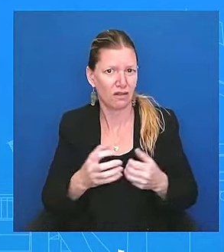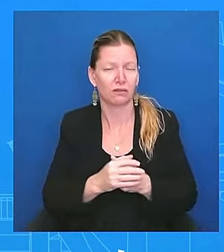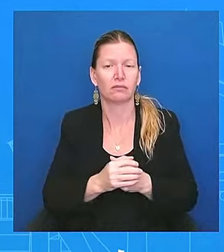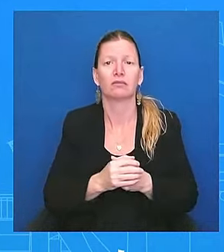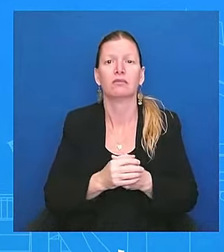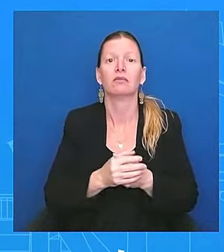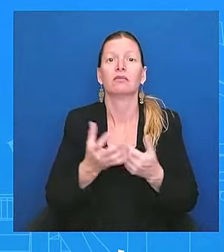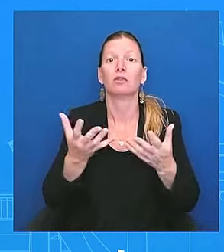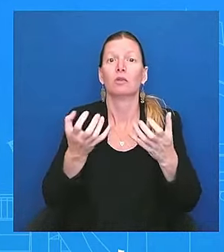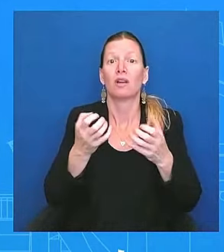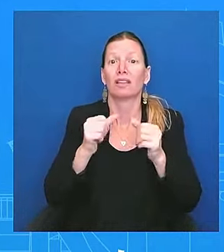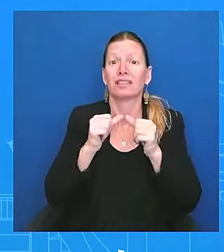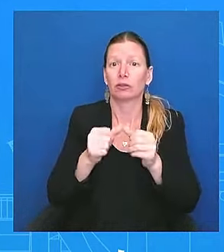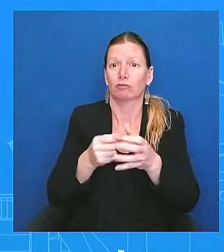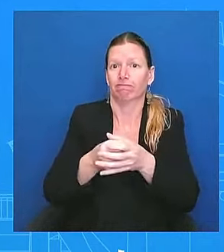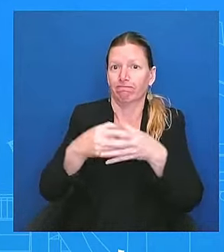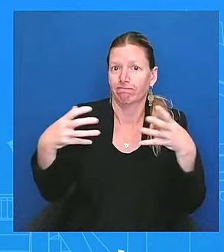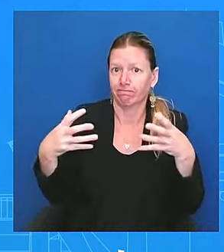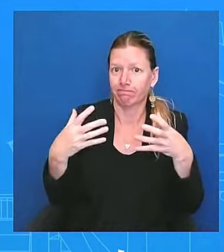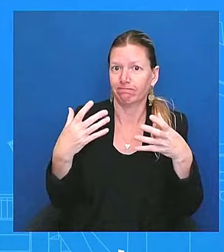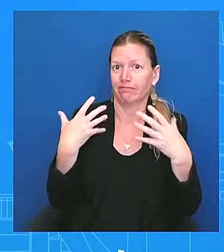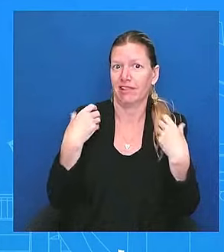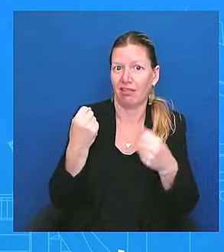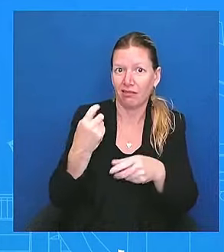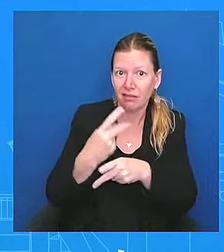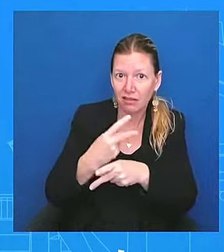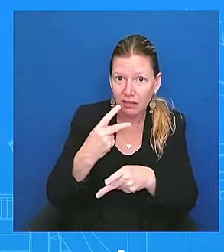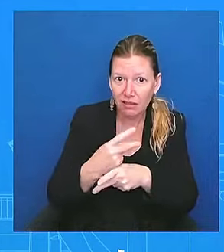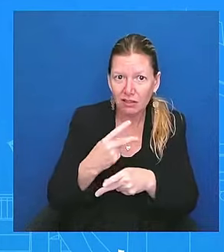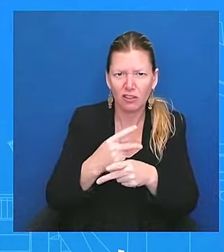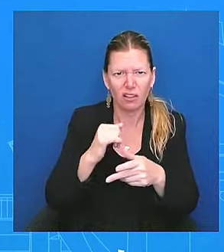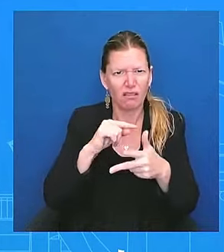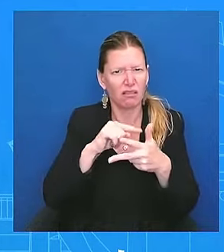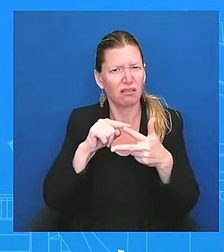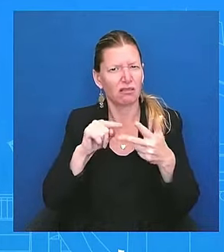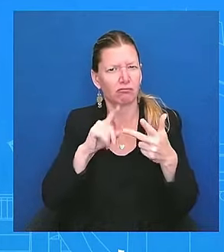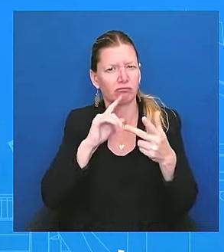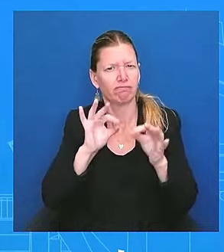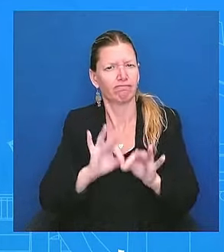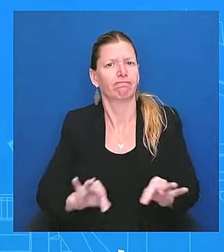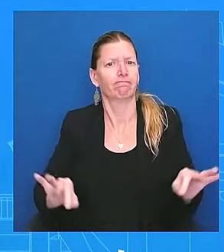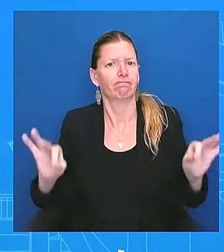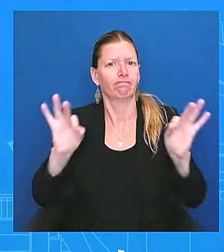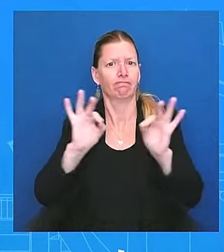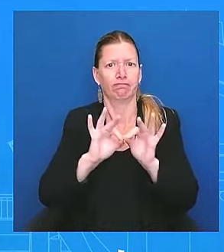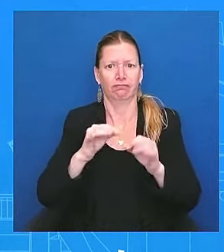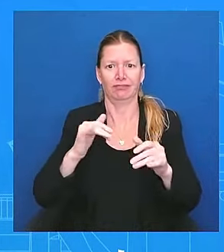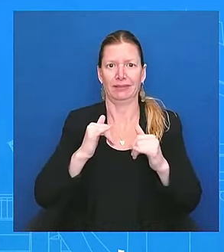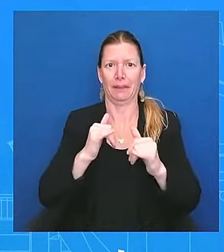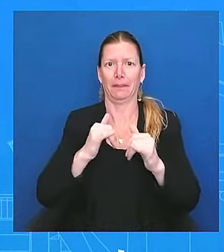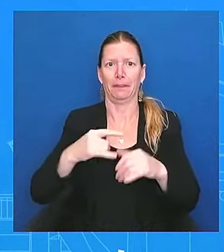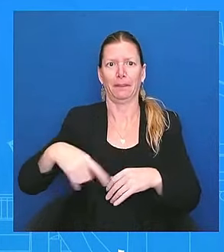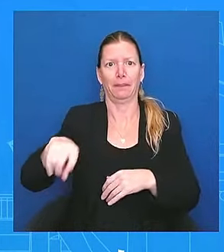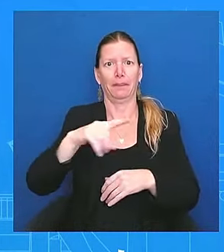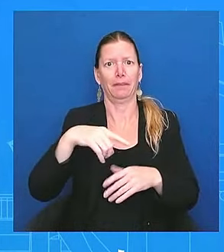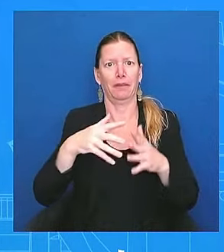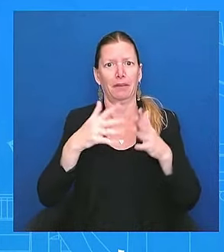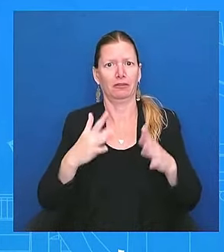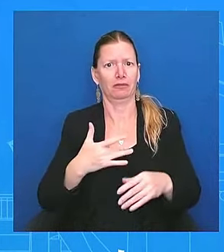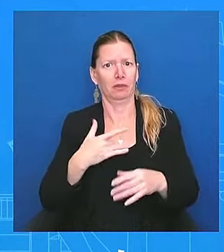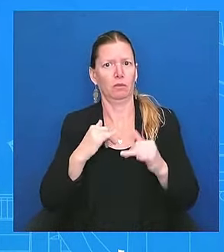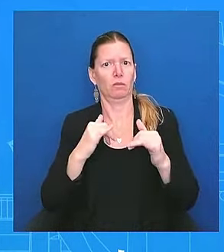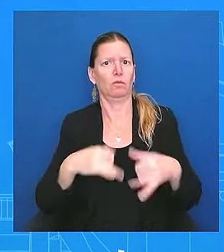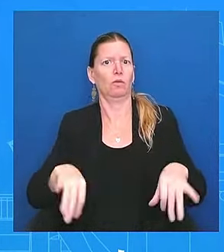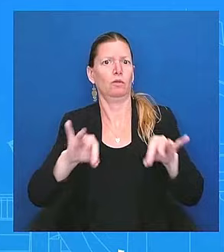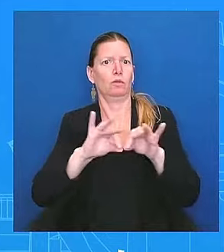things he believes is important. Majority of Americans believe it's important. And his record, he wants to make sure that people do not forget about the record that he's been able